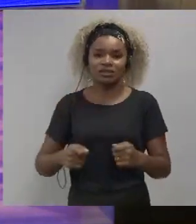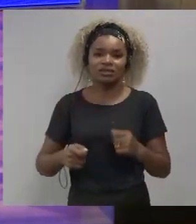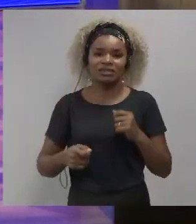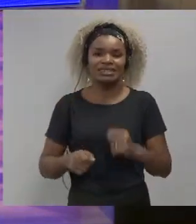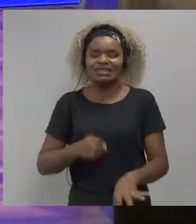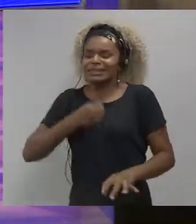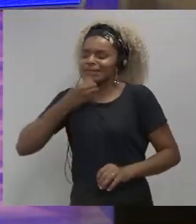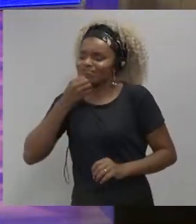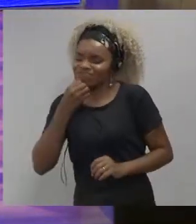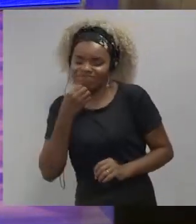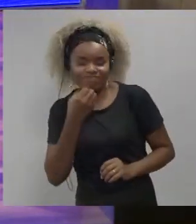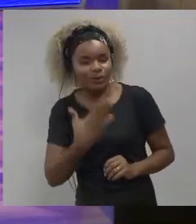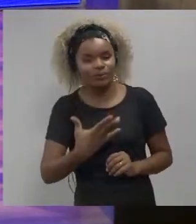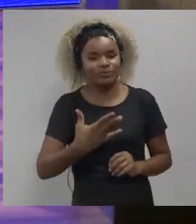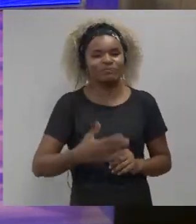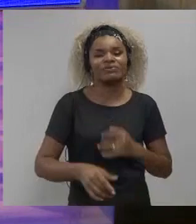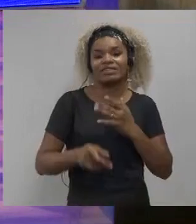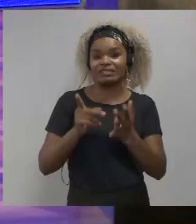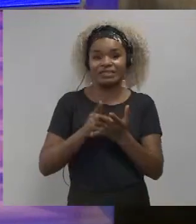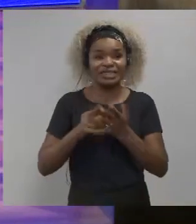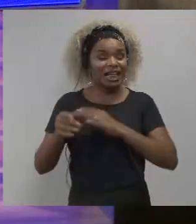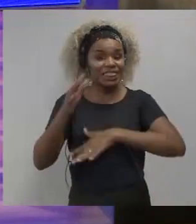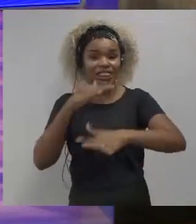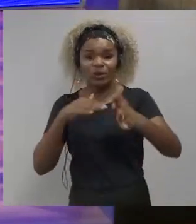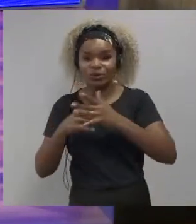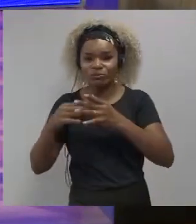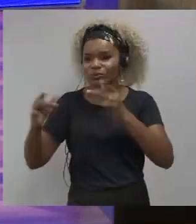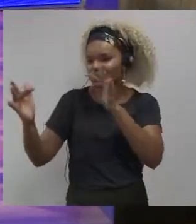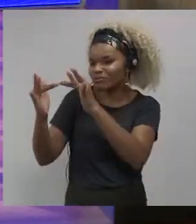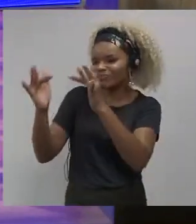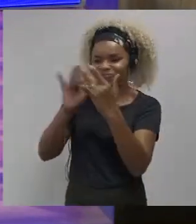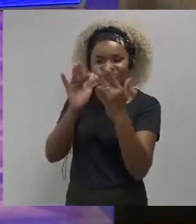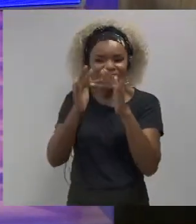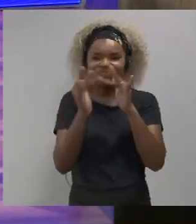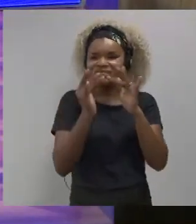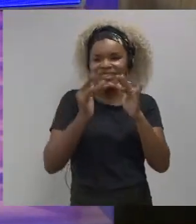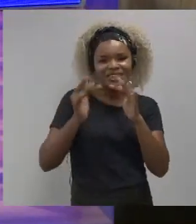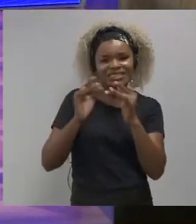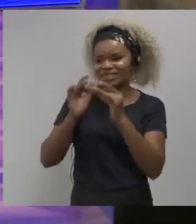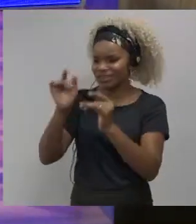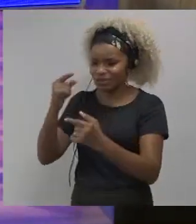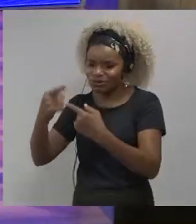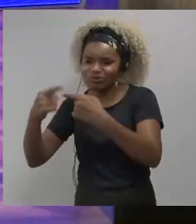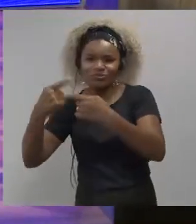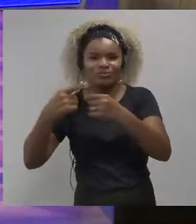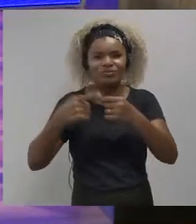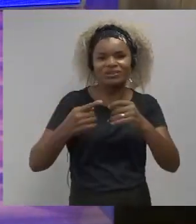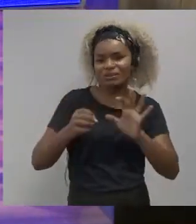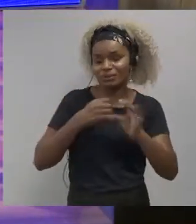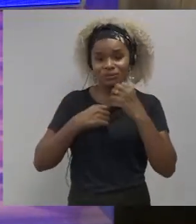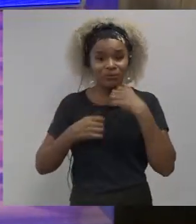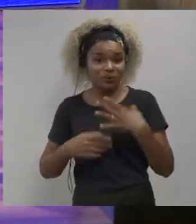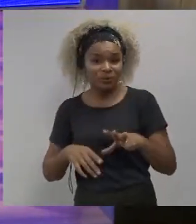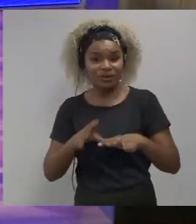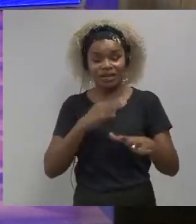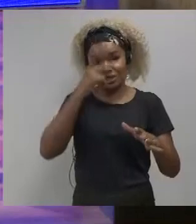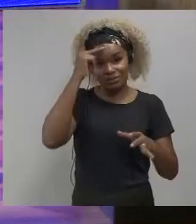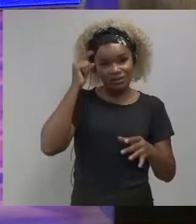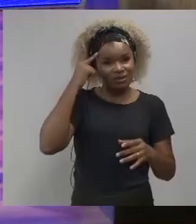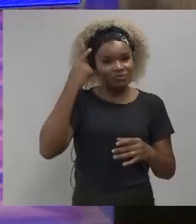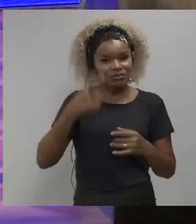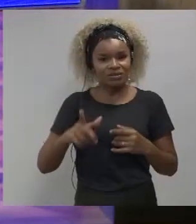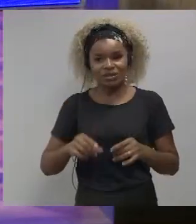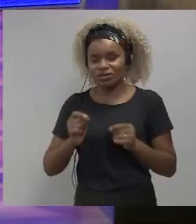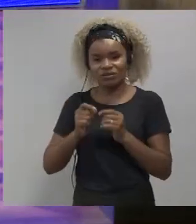good everybody agrees with each other and people think they do really well and in fact the